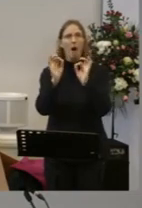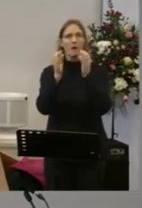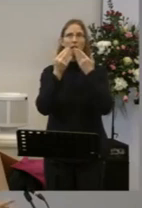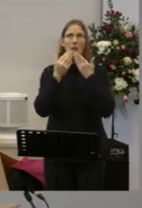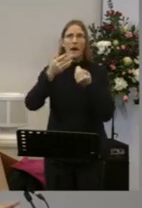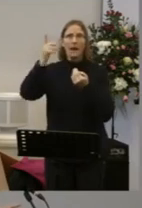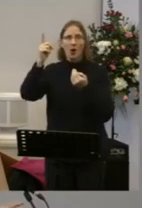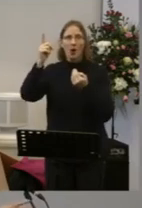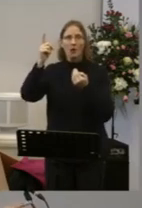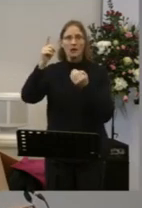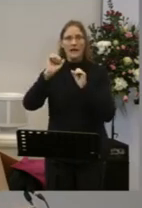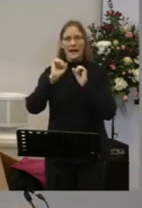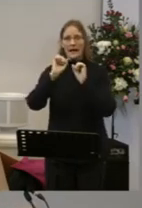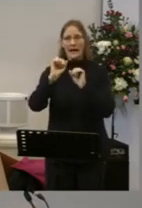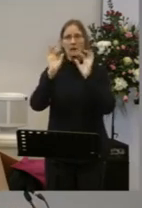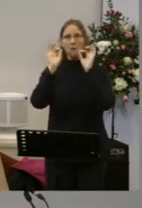Becomes yours